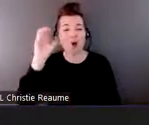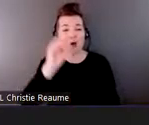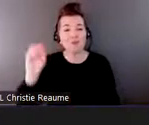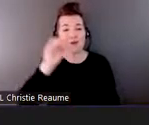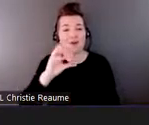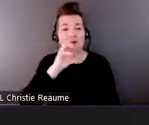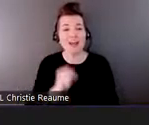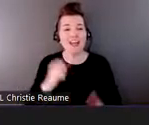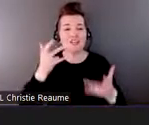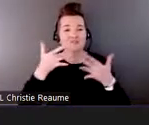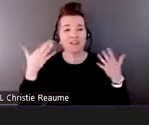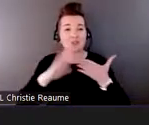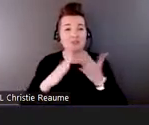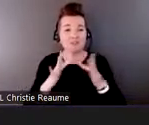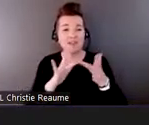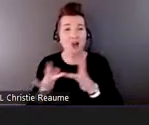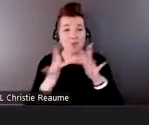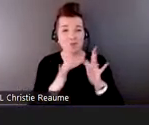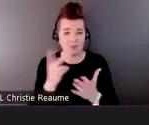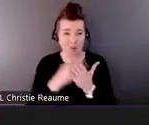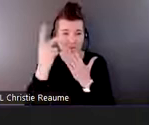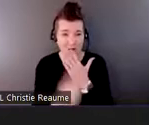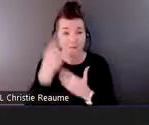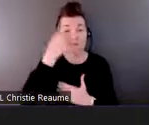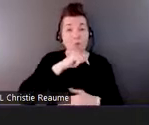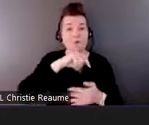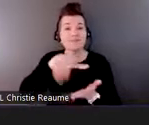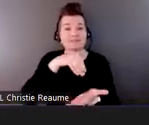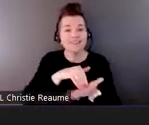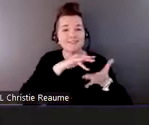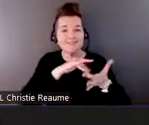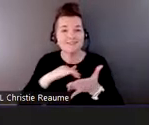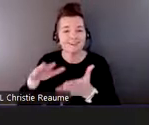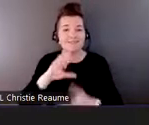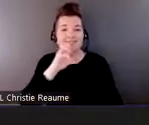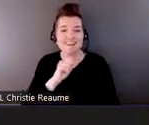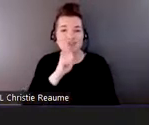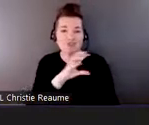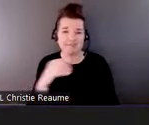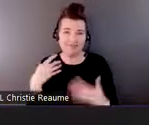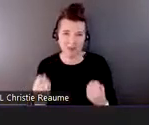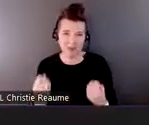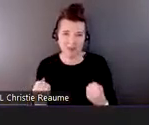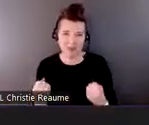Outreach Program for the Centre for Studies in Aging and Health.